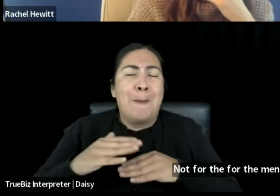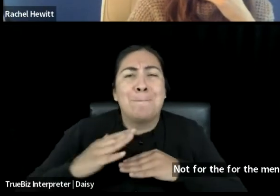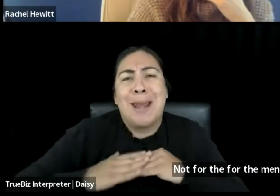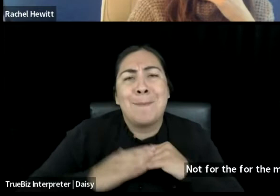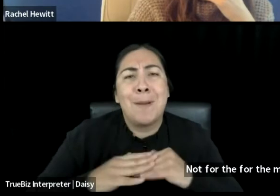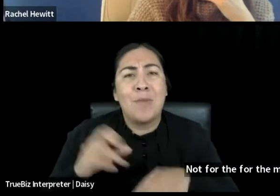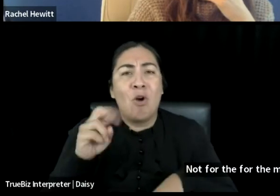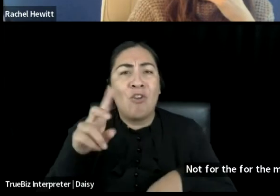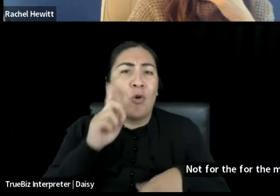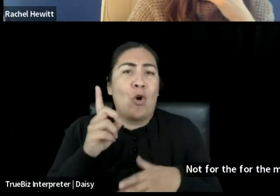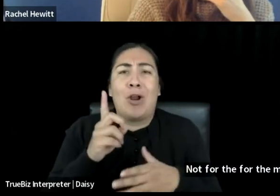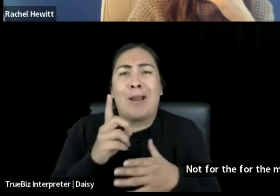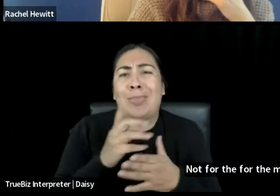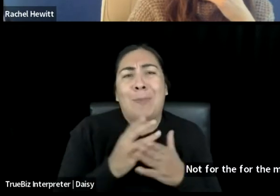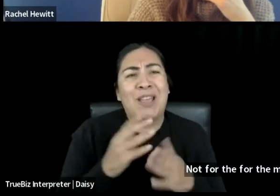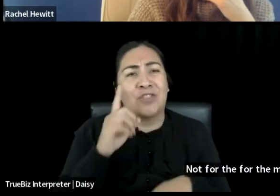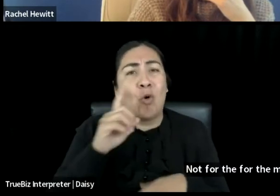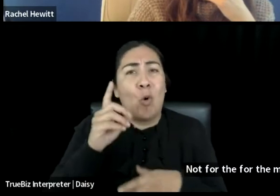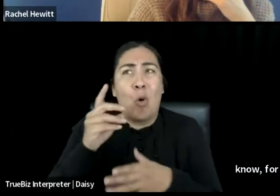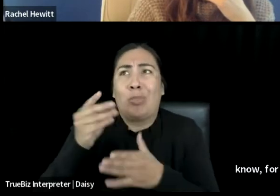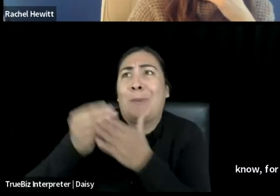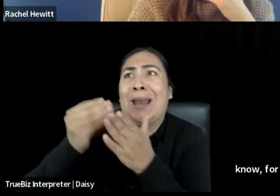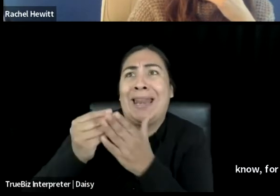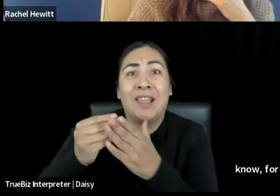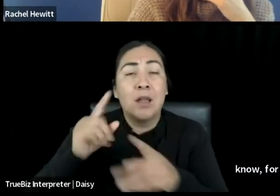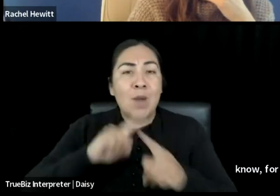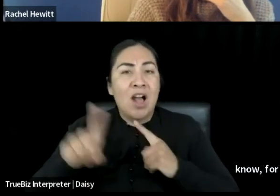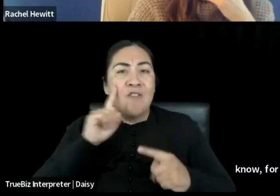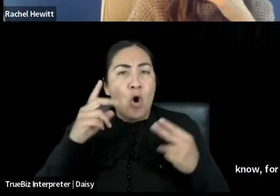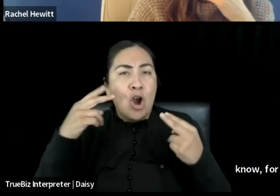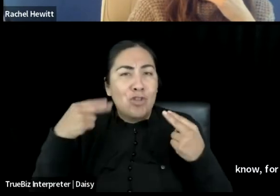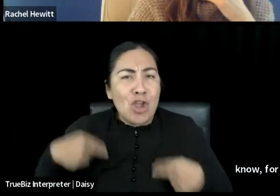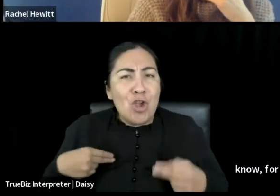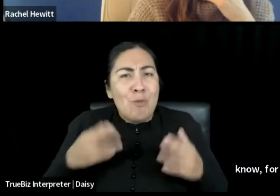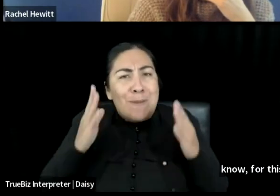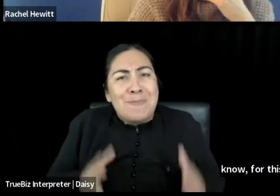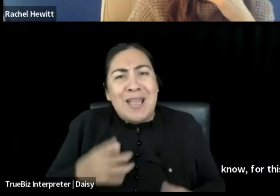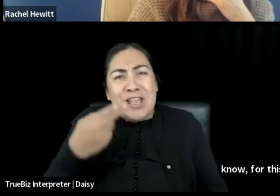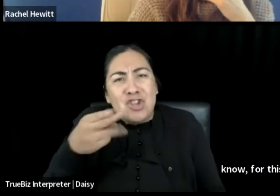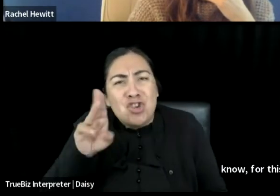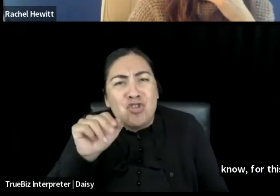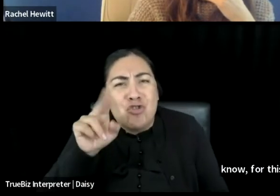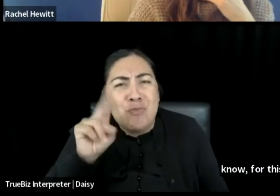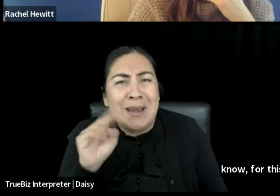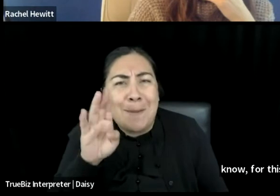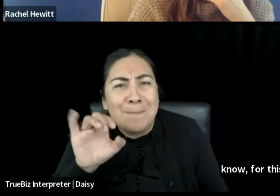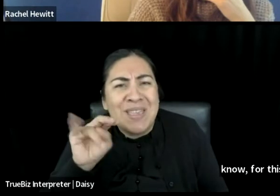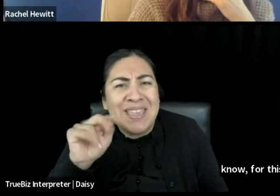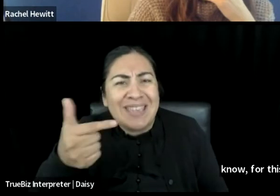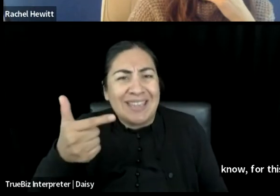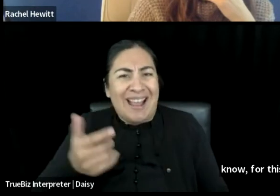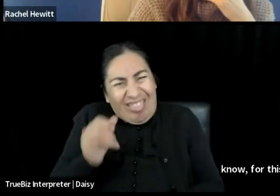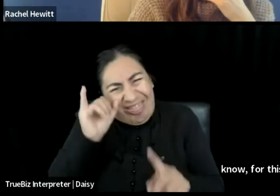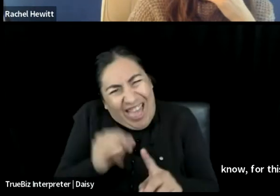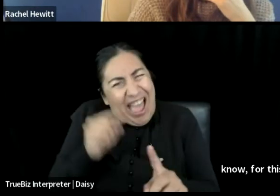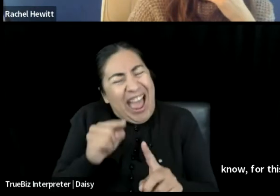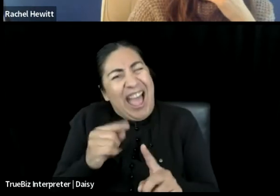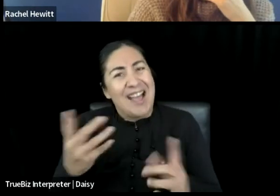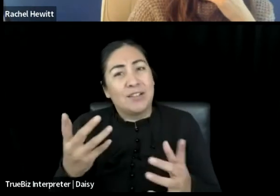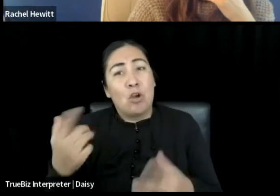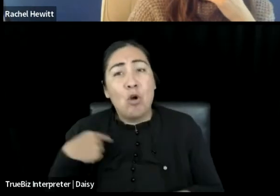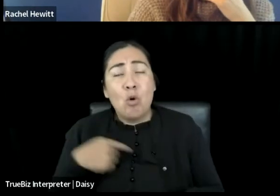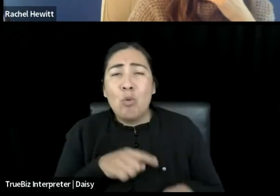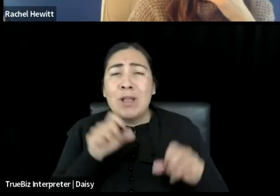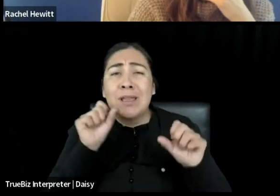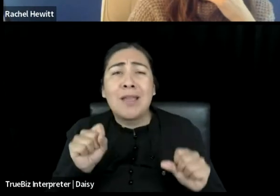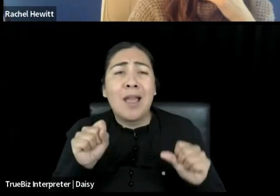for this, for the human being, that's, we can do